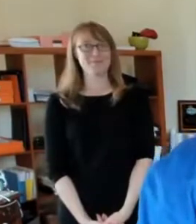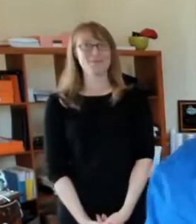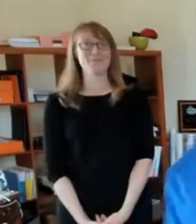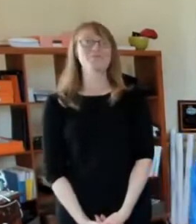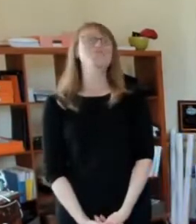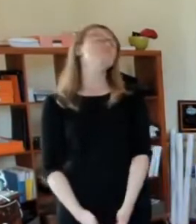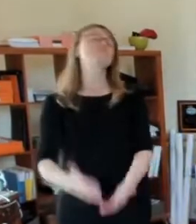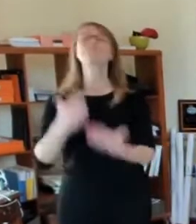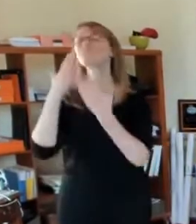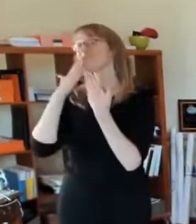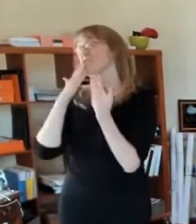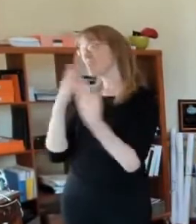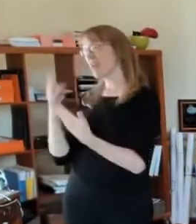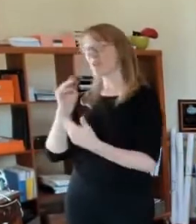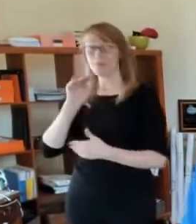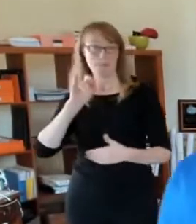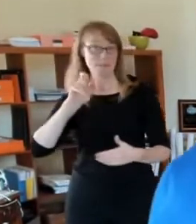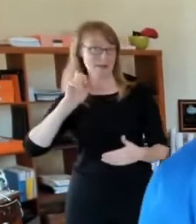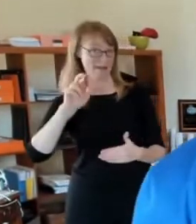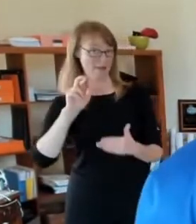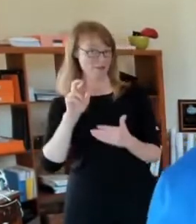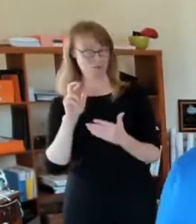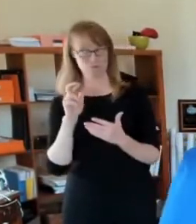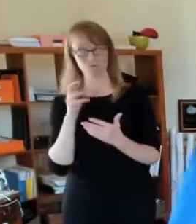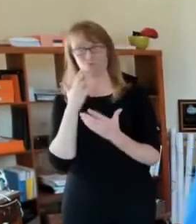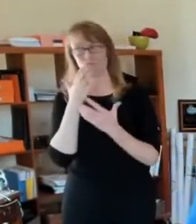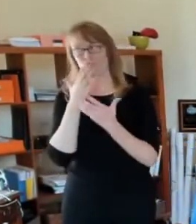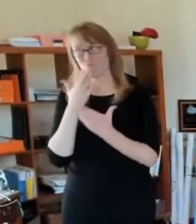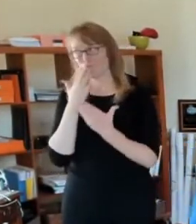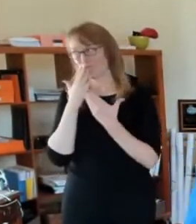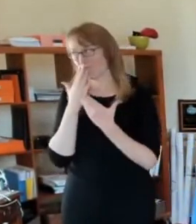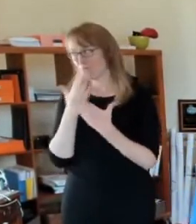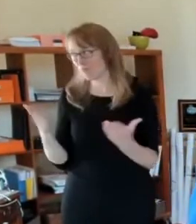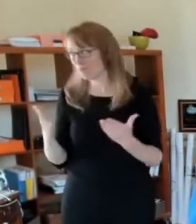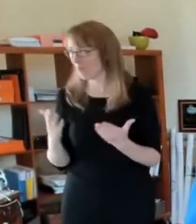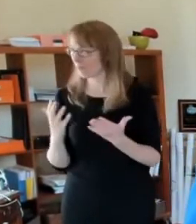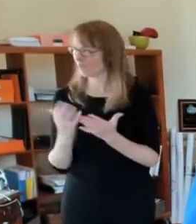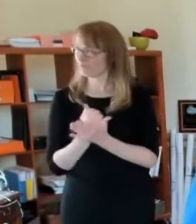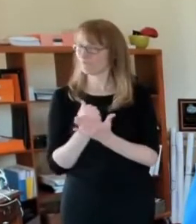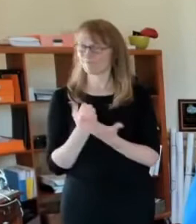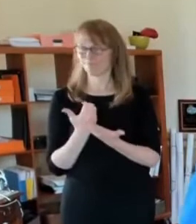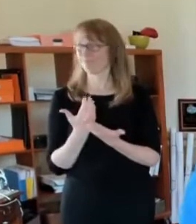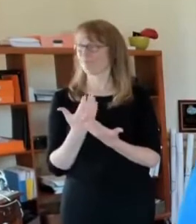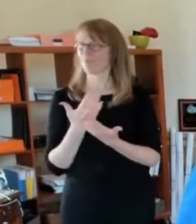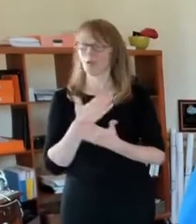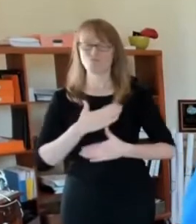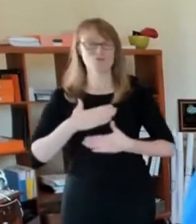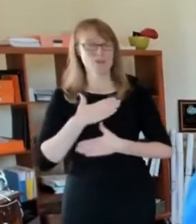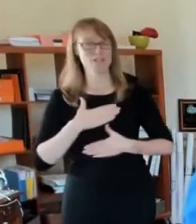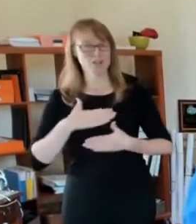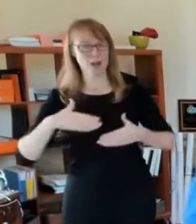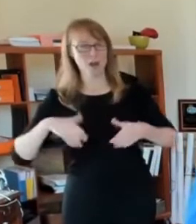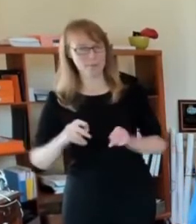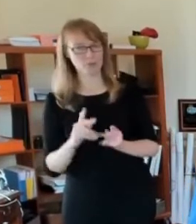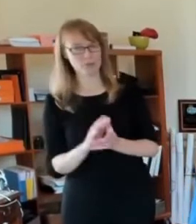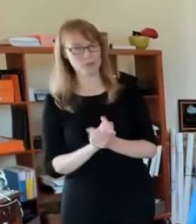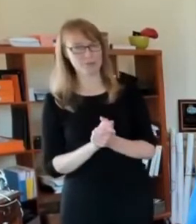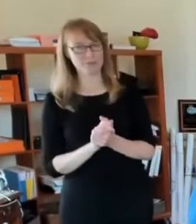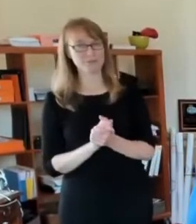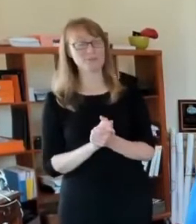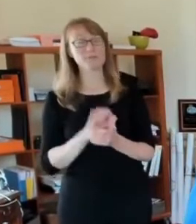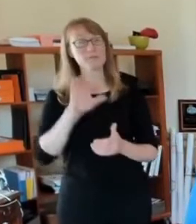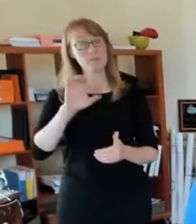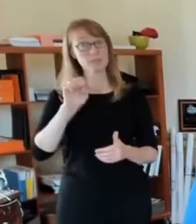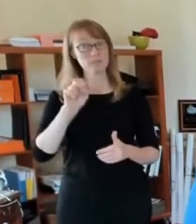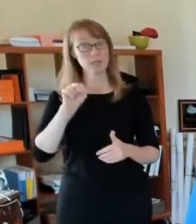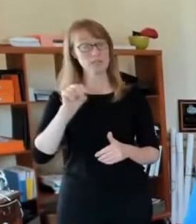Thank you very much. Really appreciate this opportunity. So let's go back and talk about what the census is. Since this is every 10 years,